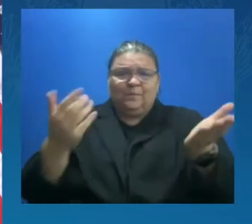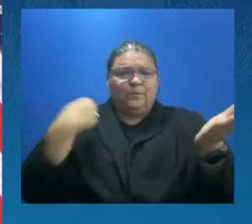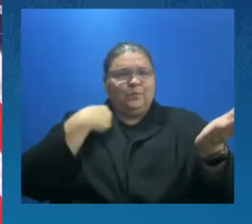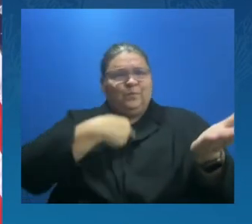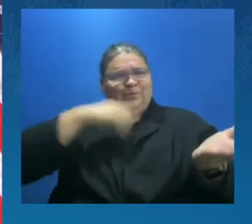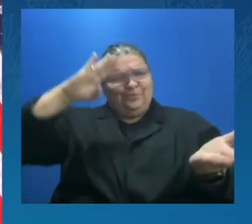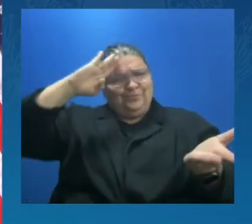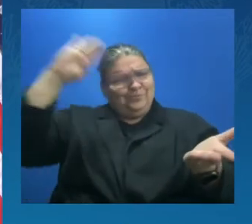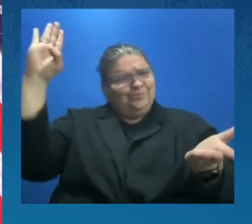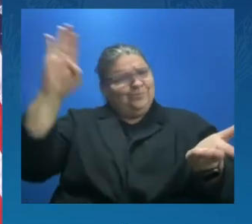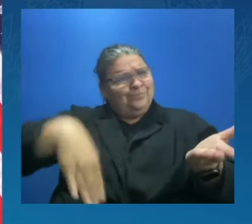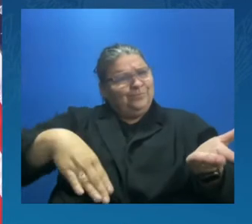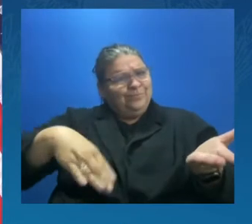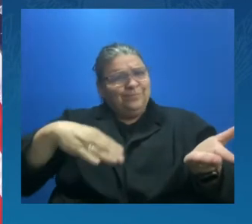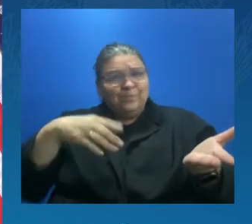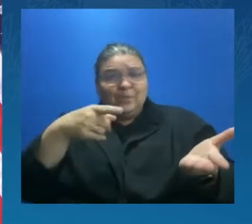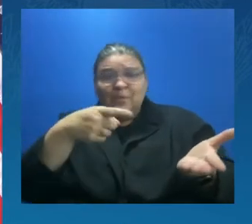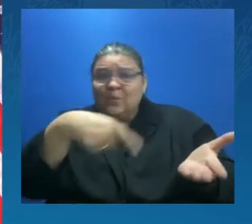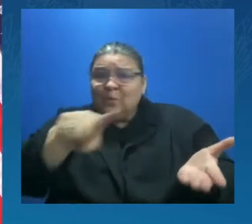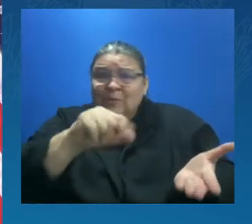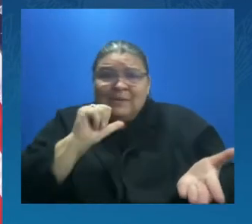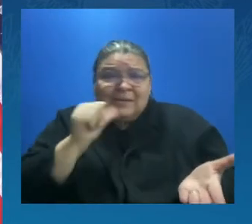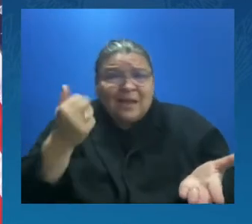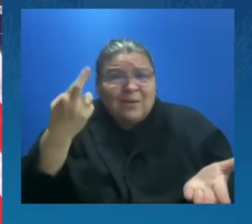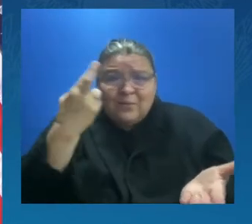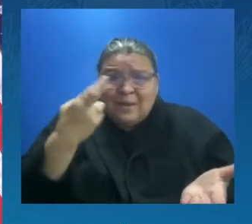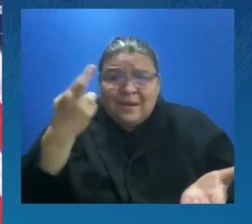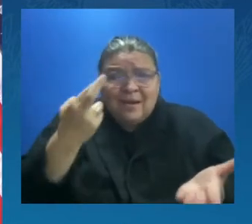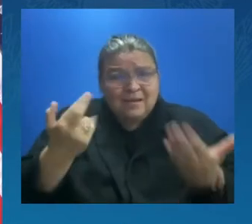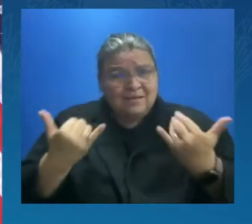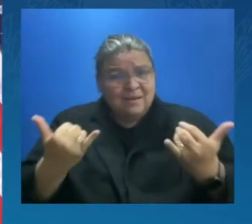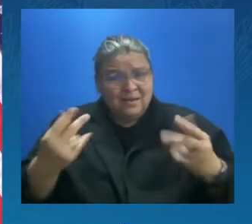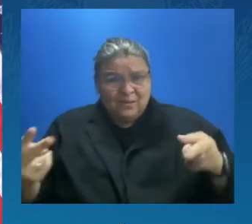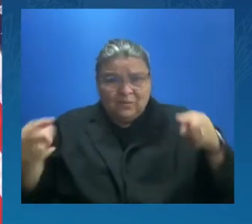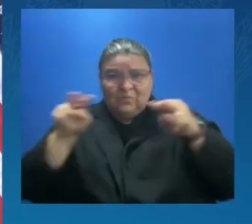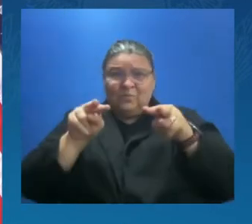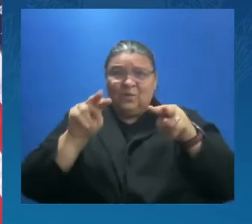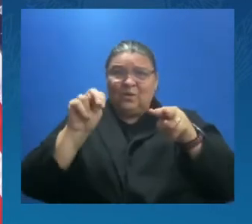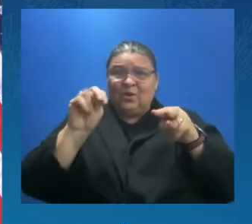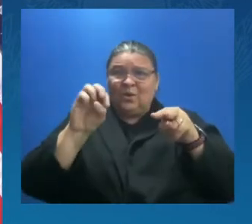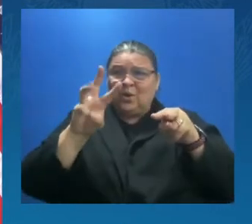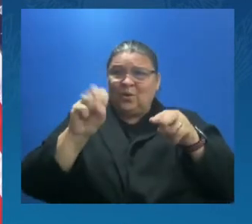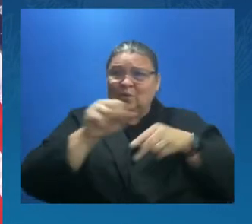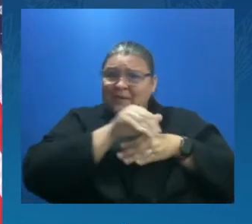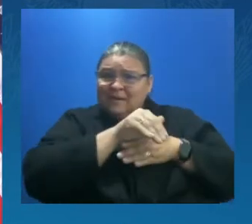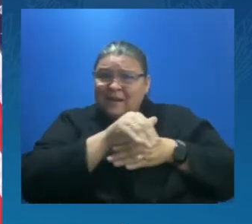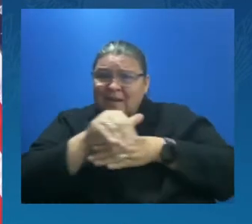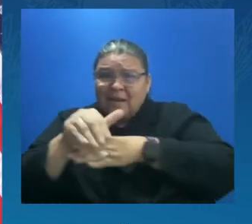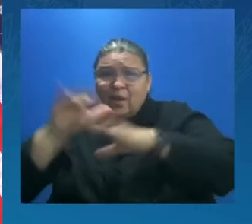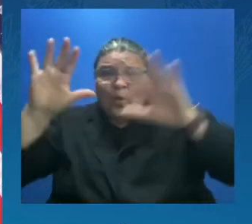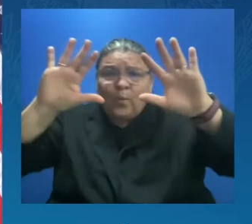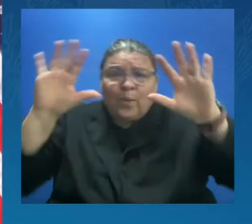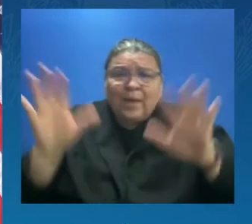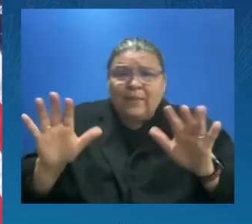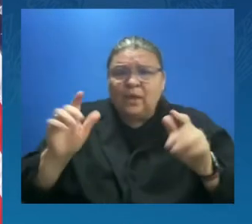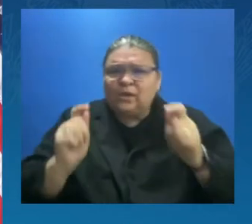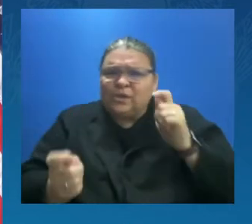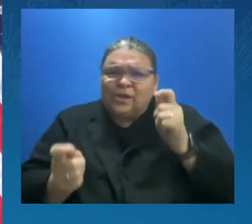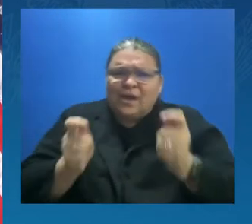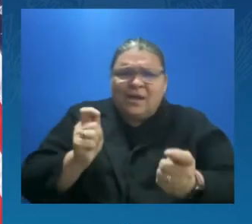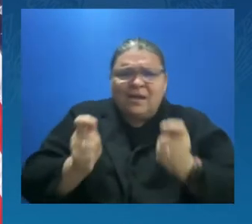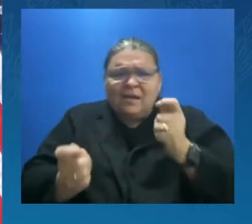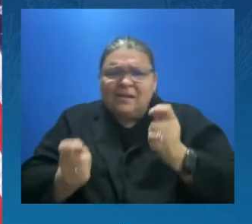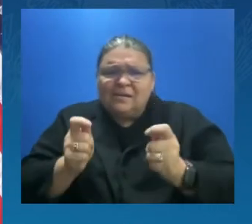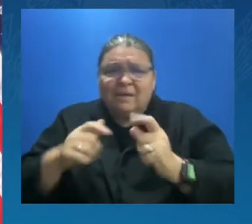before. Just watch the evening news and see that the time for debate is long